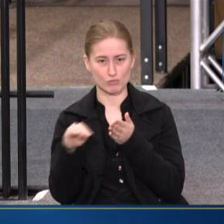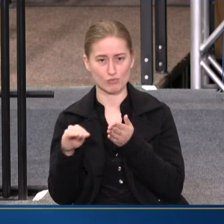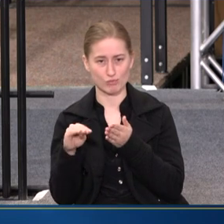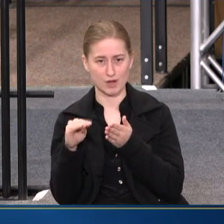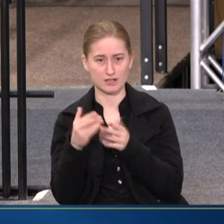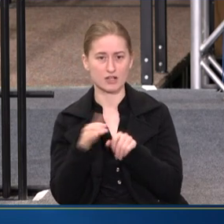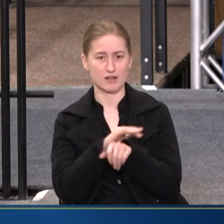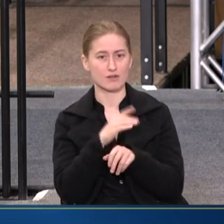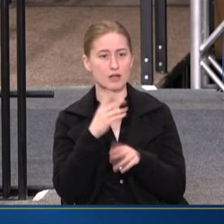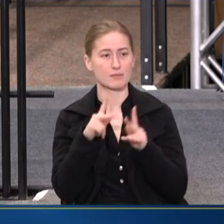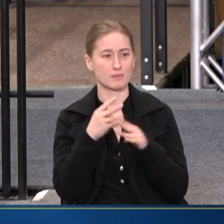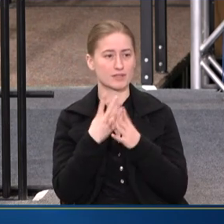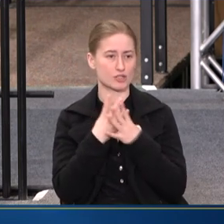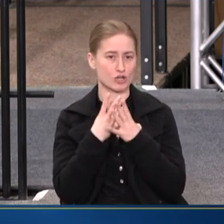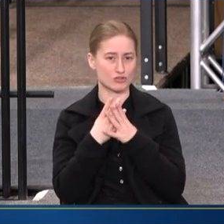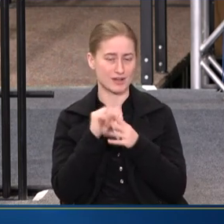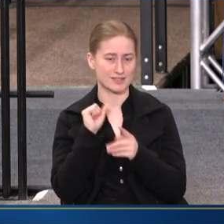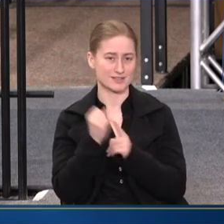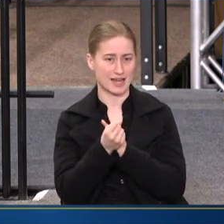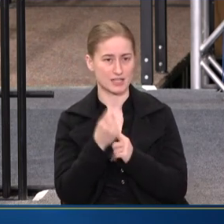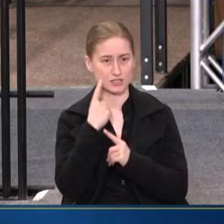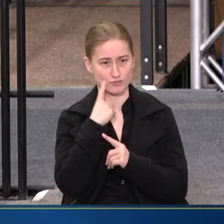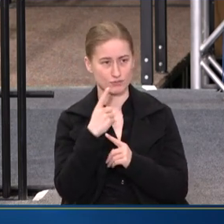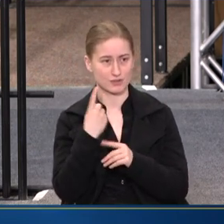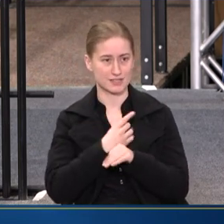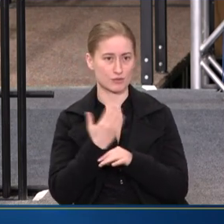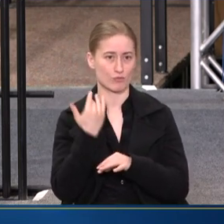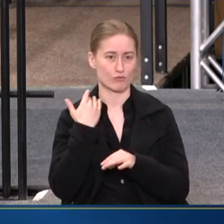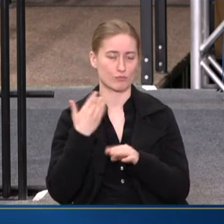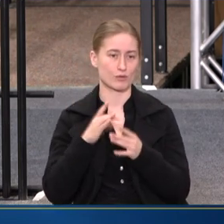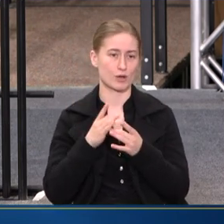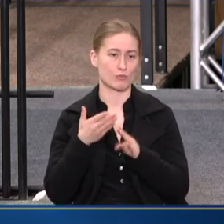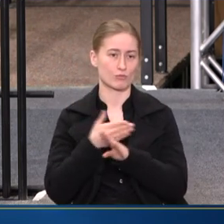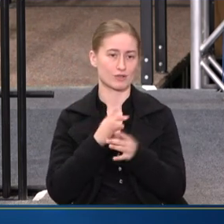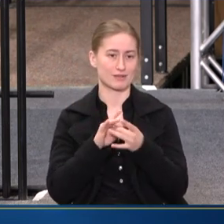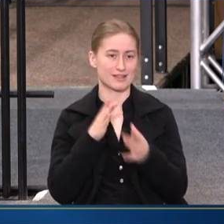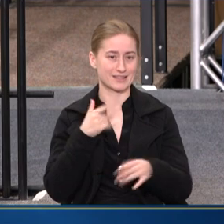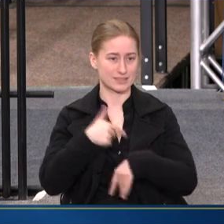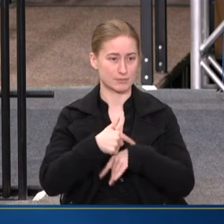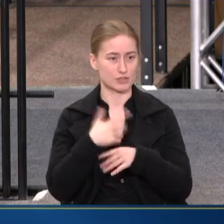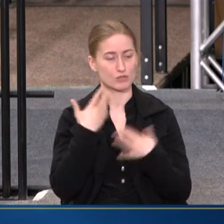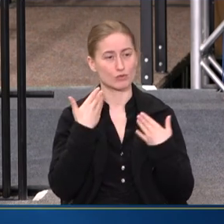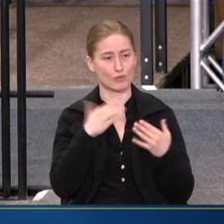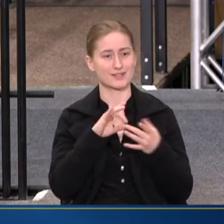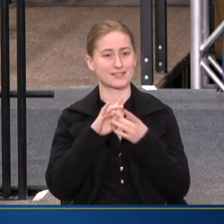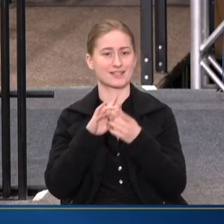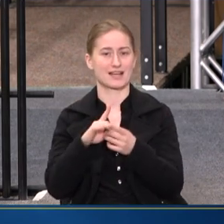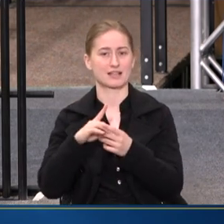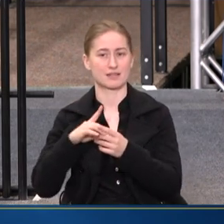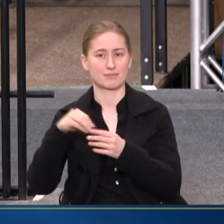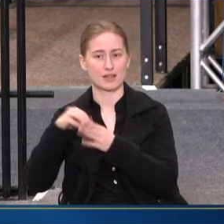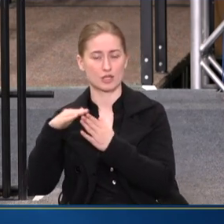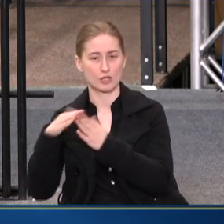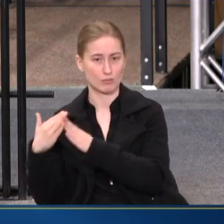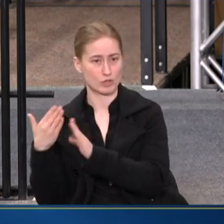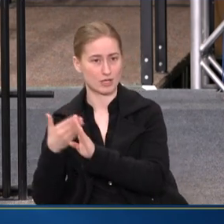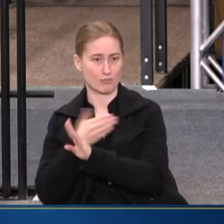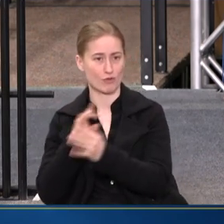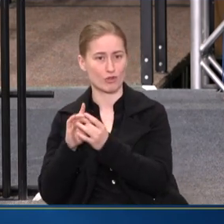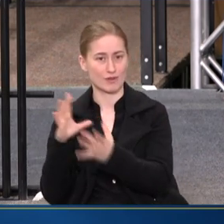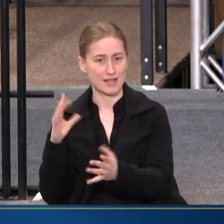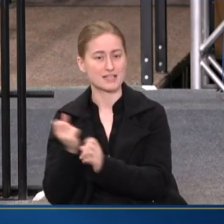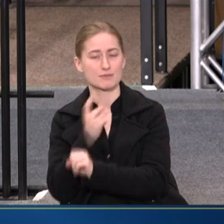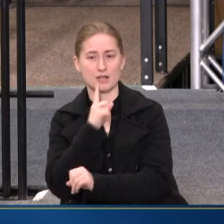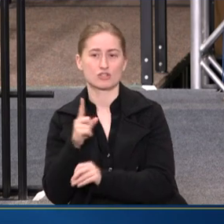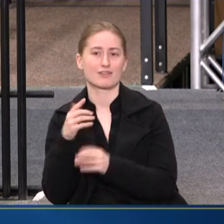carceral settings, you know, in the days of the pre-release period so that we can get them connected to the community more effectively, making sure they leave